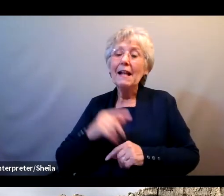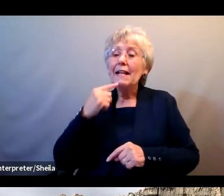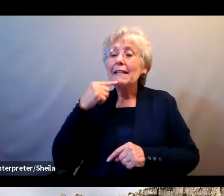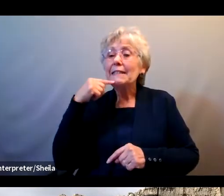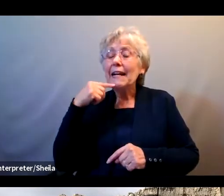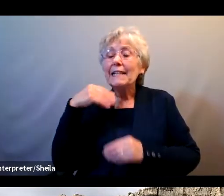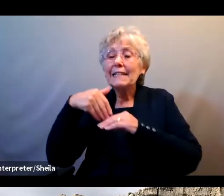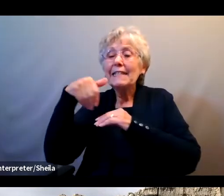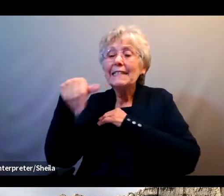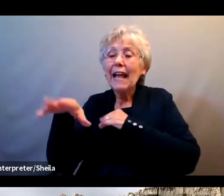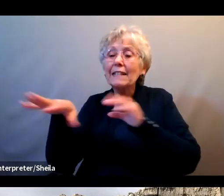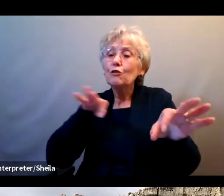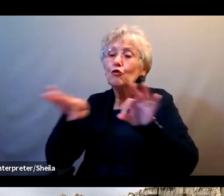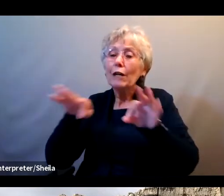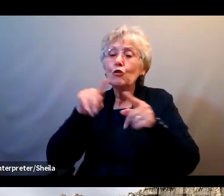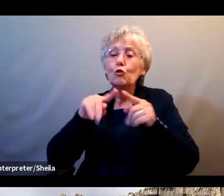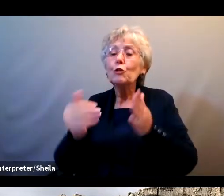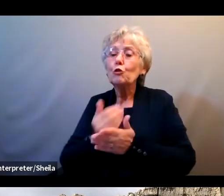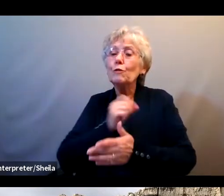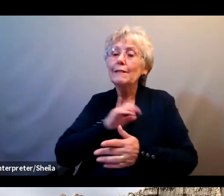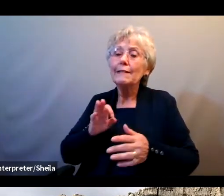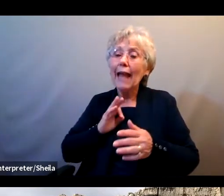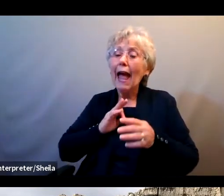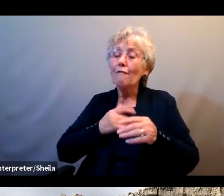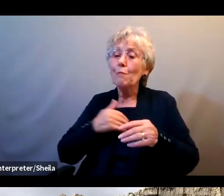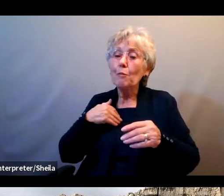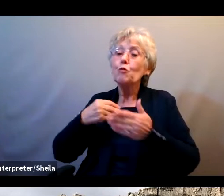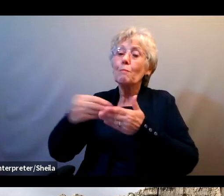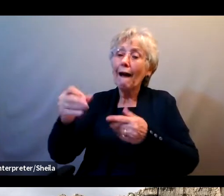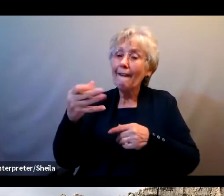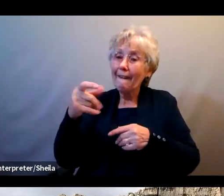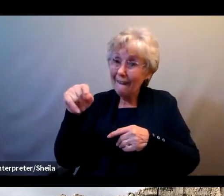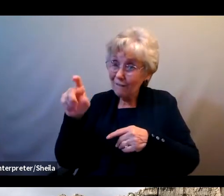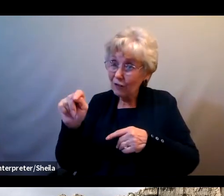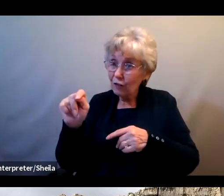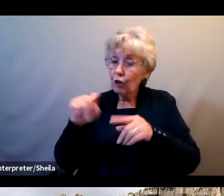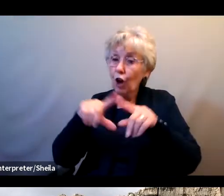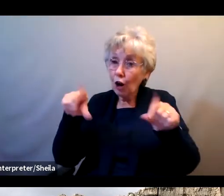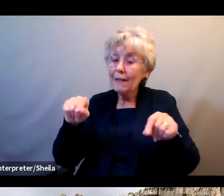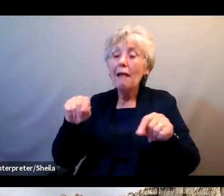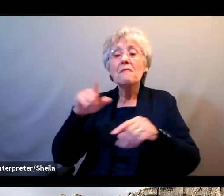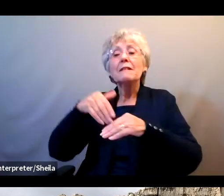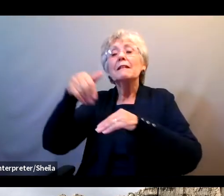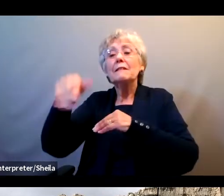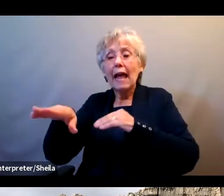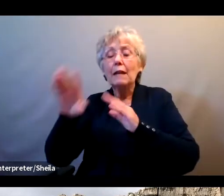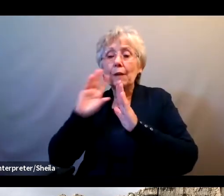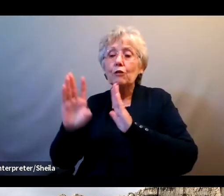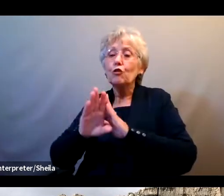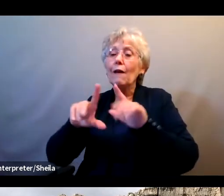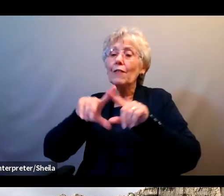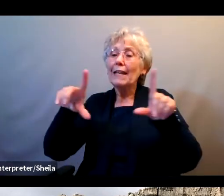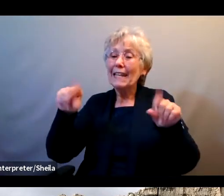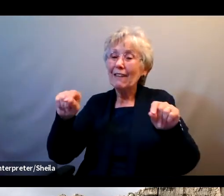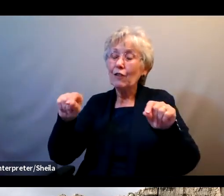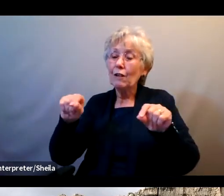to a new staff member to buy gift cards and then share pictures of the gift card numbers and the pins. So I'm going to read